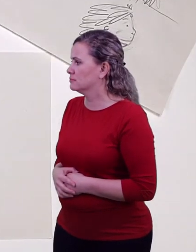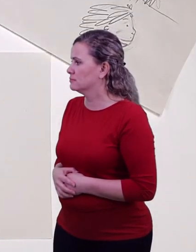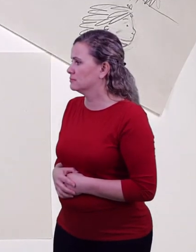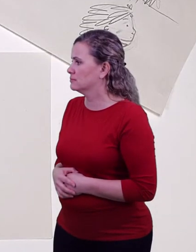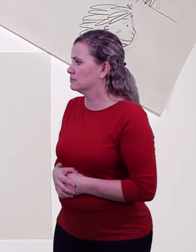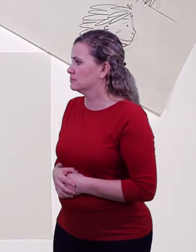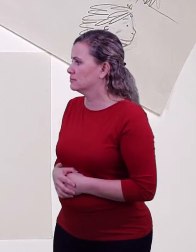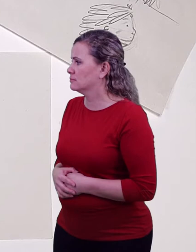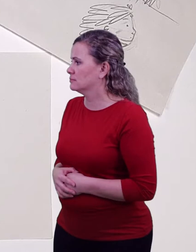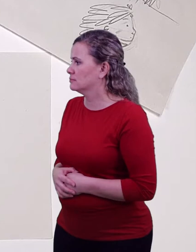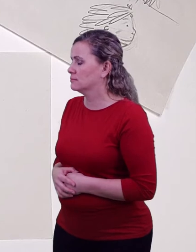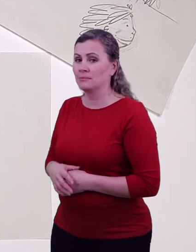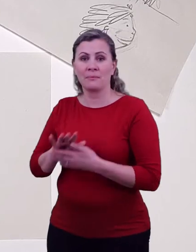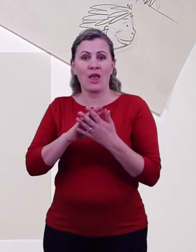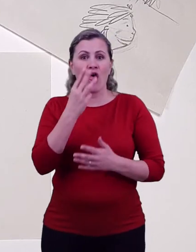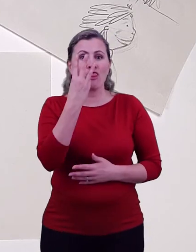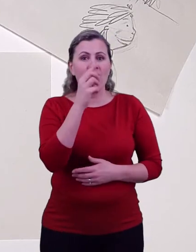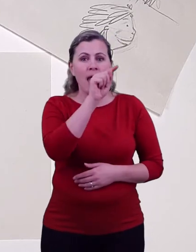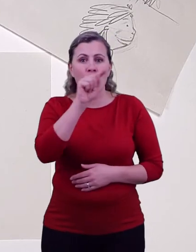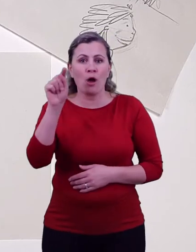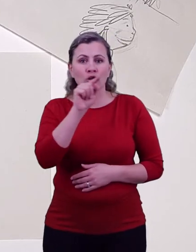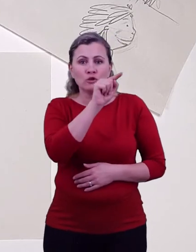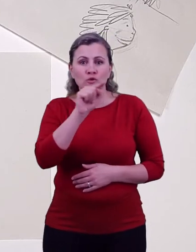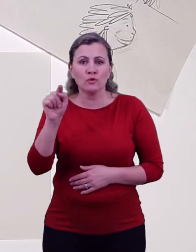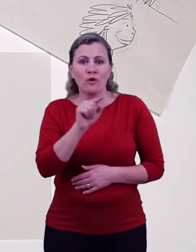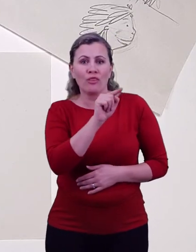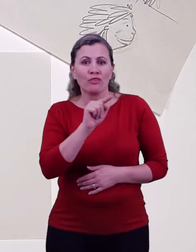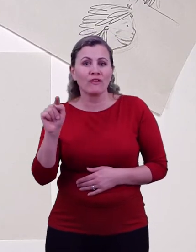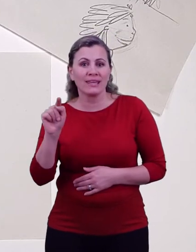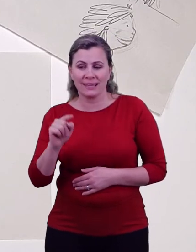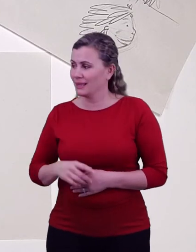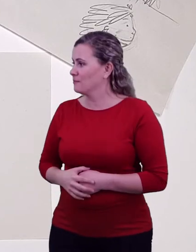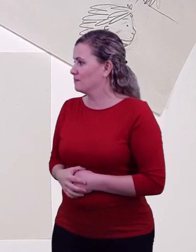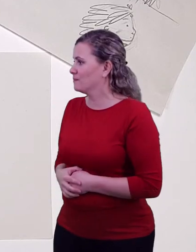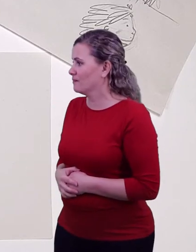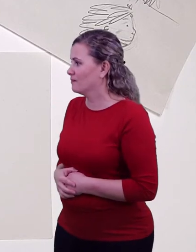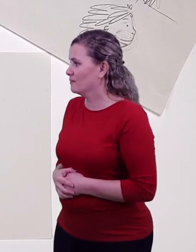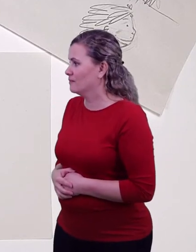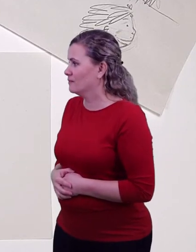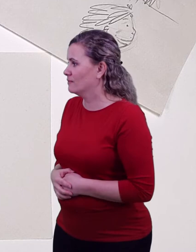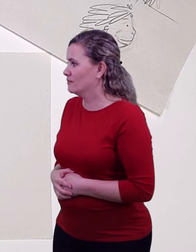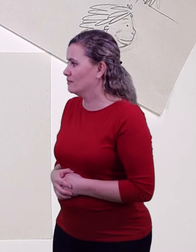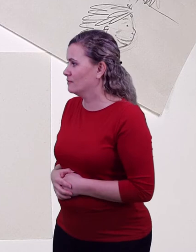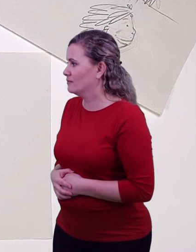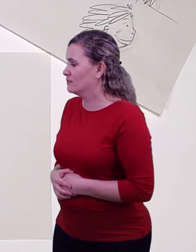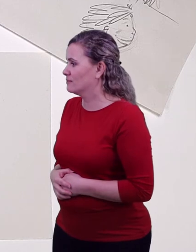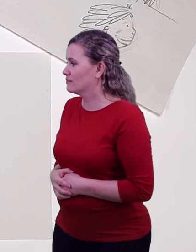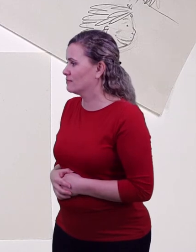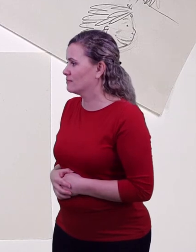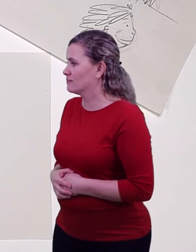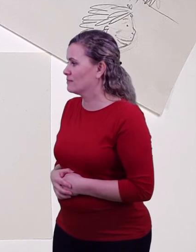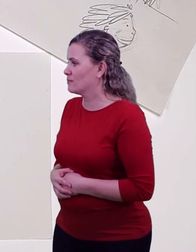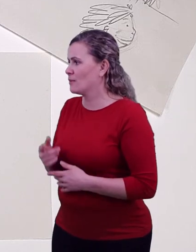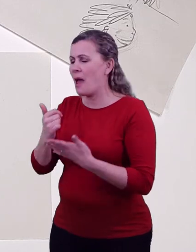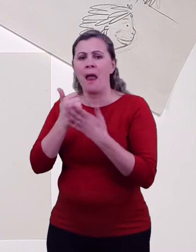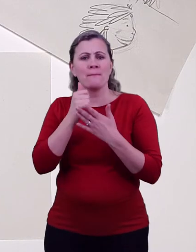last line. These lines will help us position Orani's facial features and it will help us to make her face look